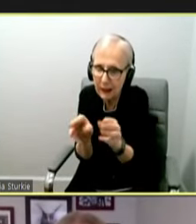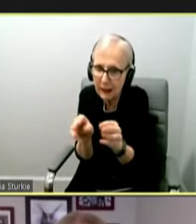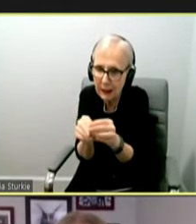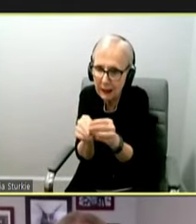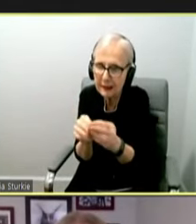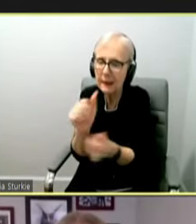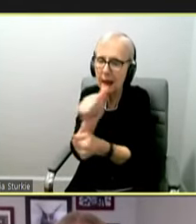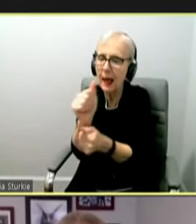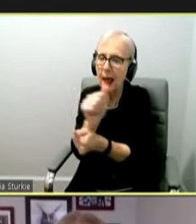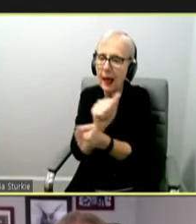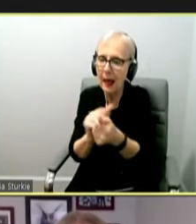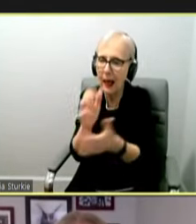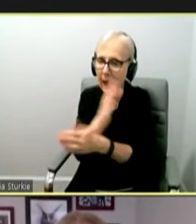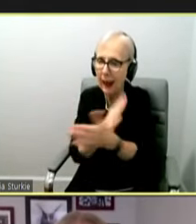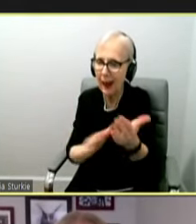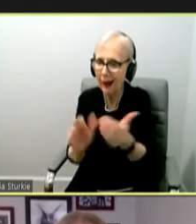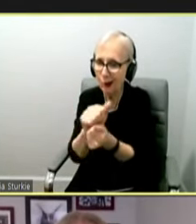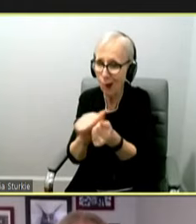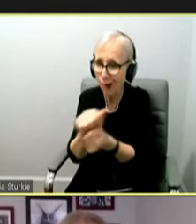we've been doing for many months now.